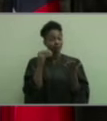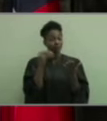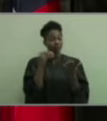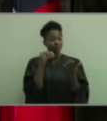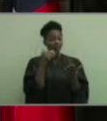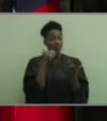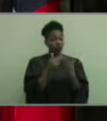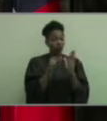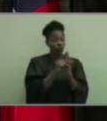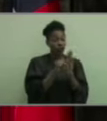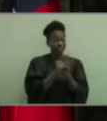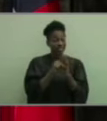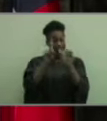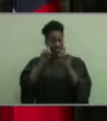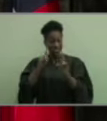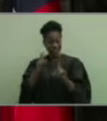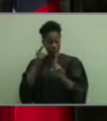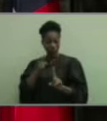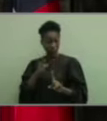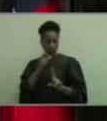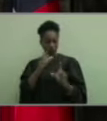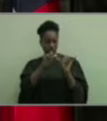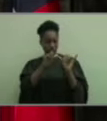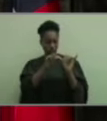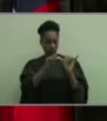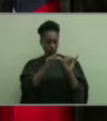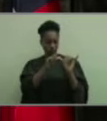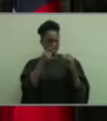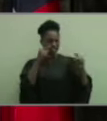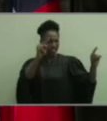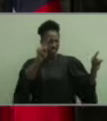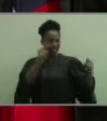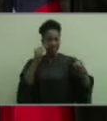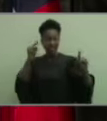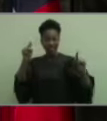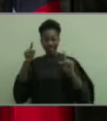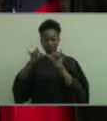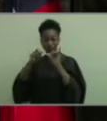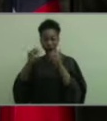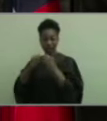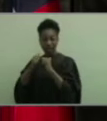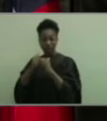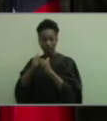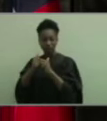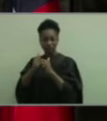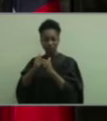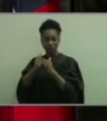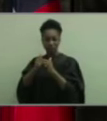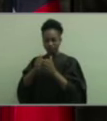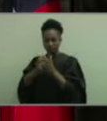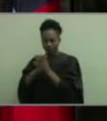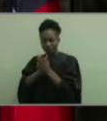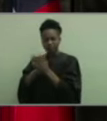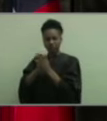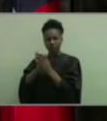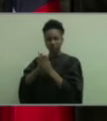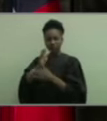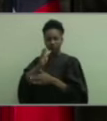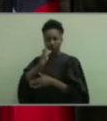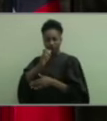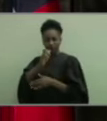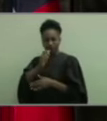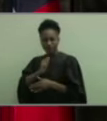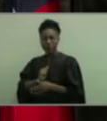success. Success is measured by one's dedication, passion, drive, and ability to form meaningful relationships.